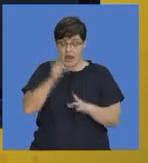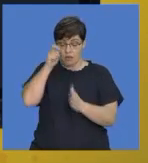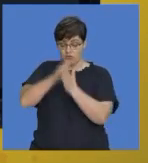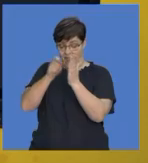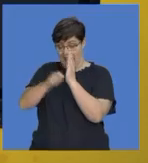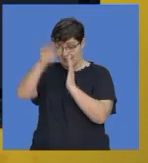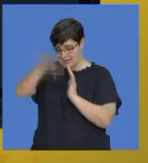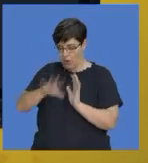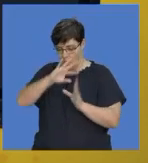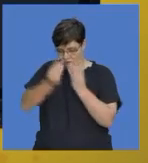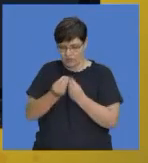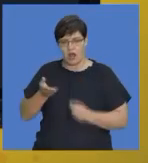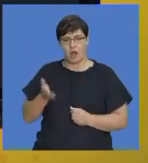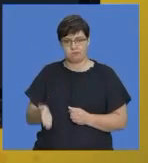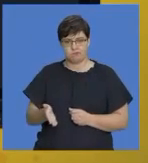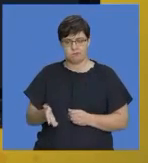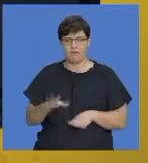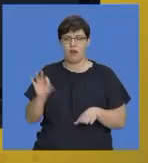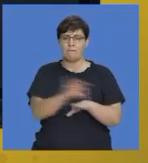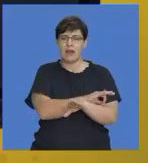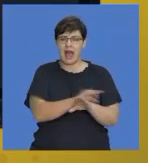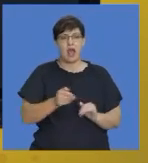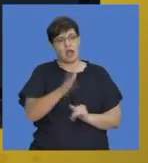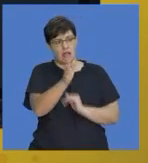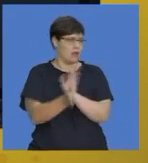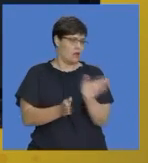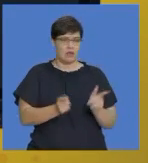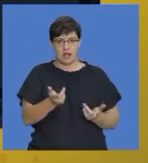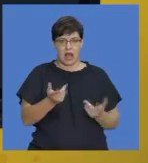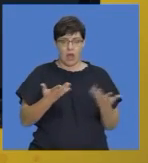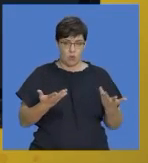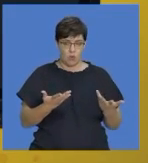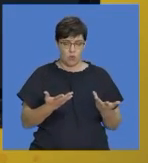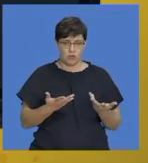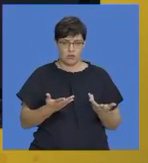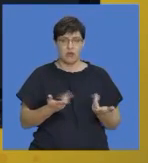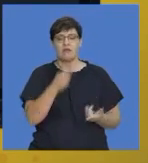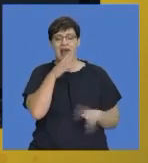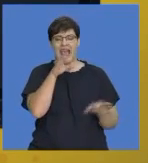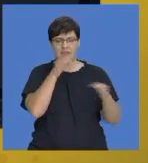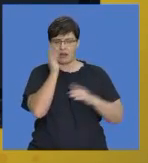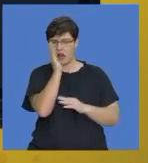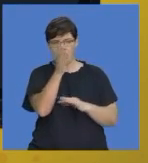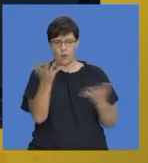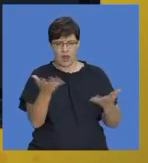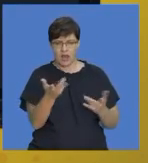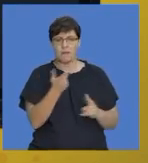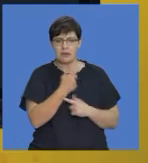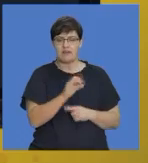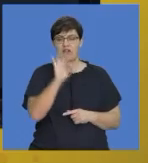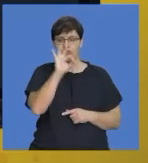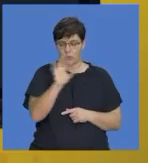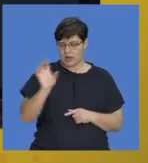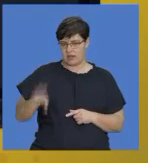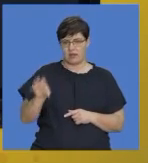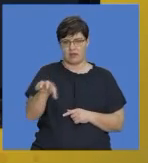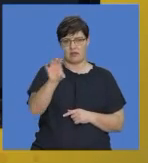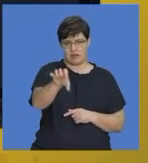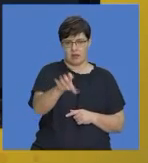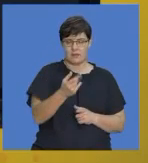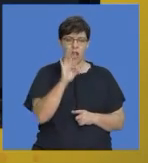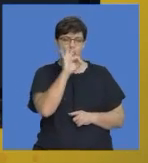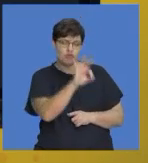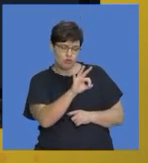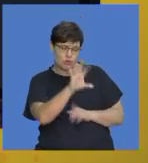planning for directions for example you need to ensure that you have maybe at least three landmarks so you need to decide which three landmarks you're going to include